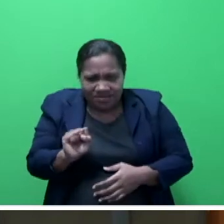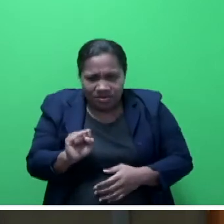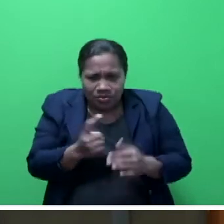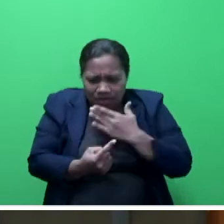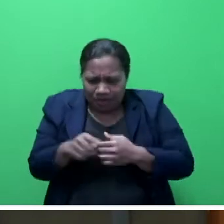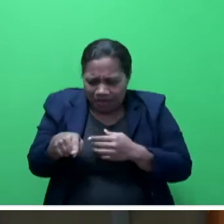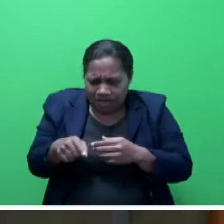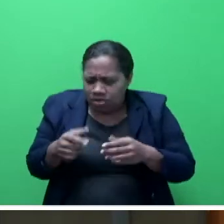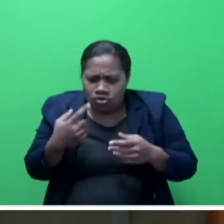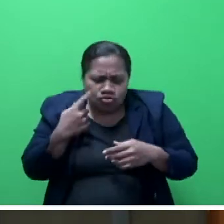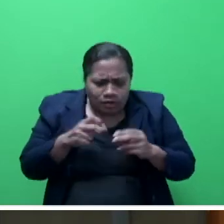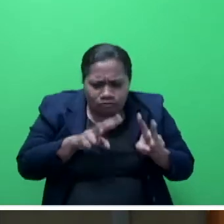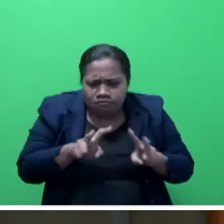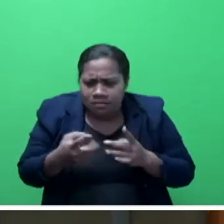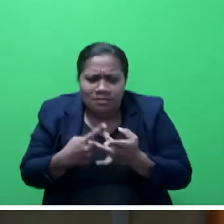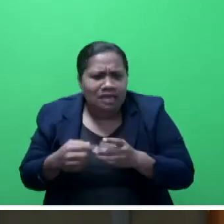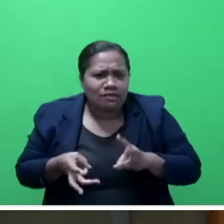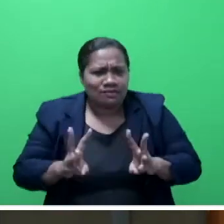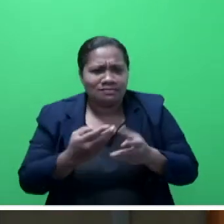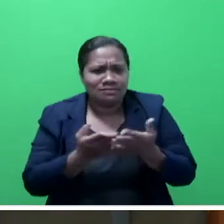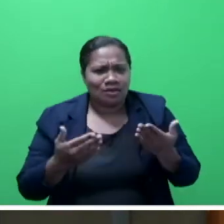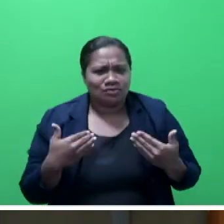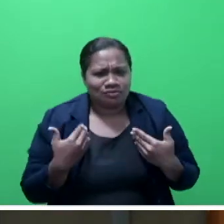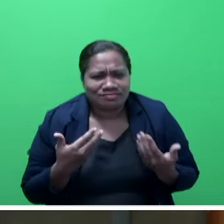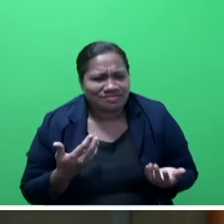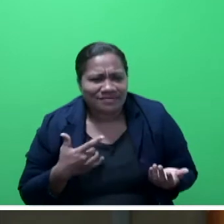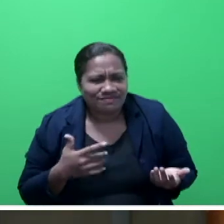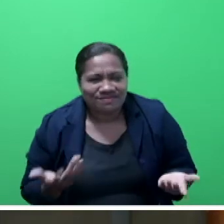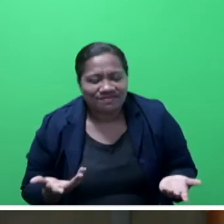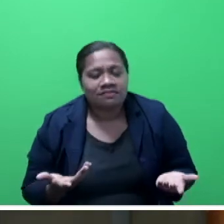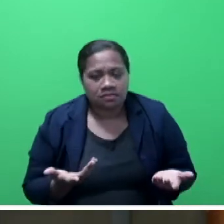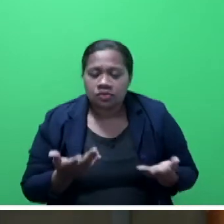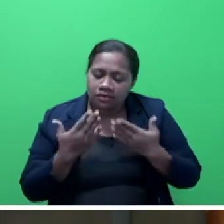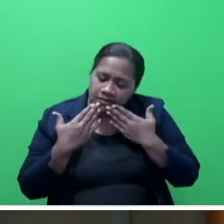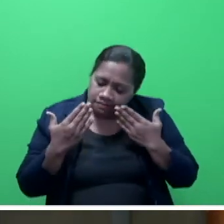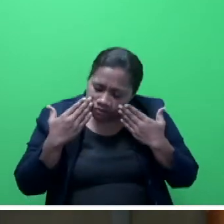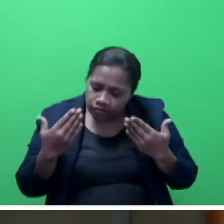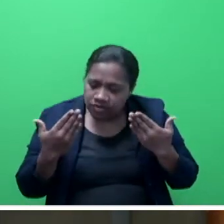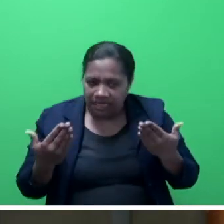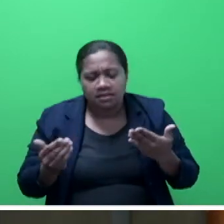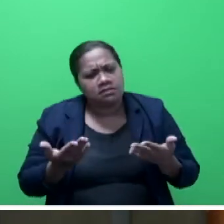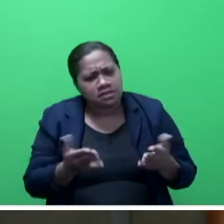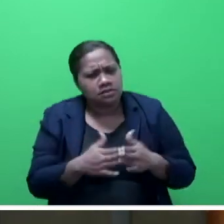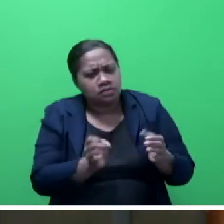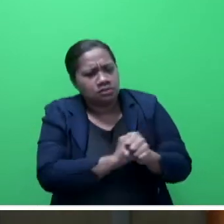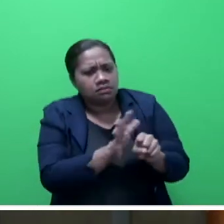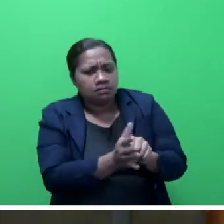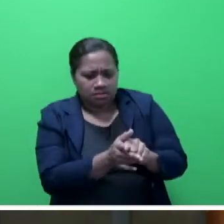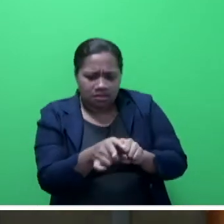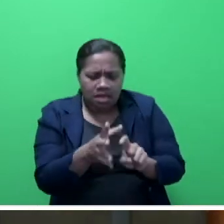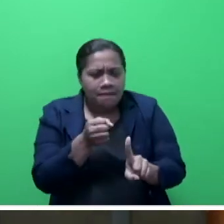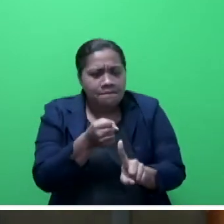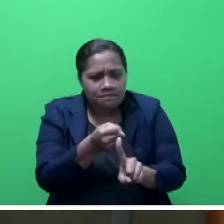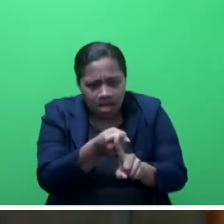alternative livelihoods. Mr Speaker Say, given that COVID-19 and its impact, even